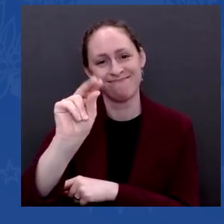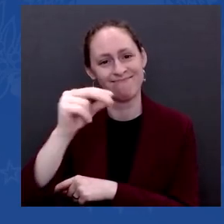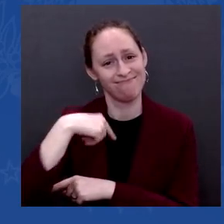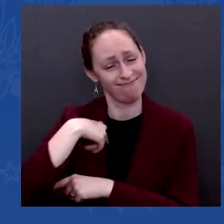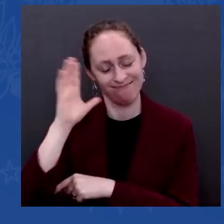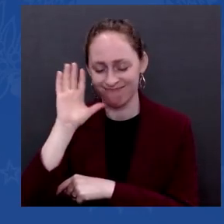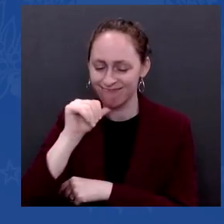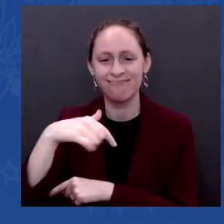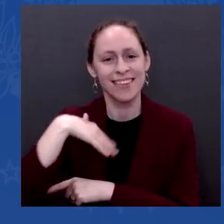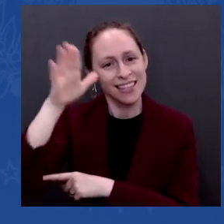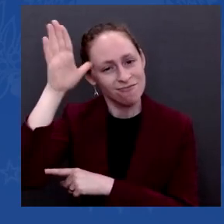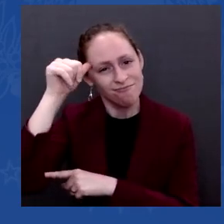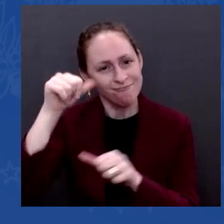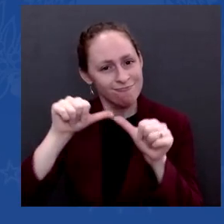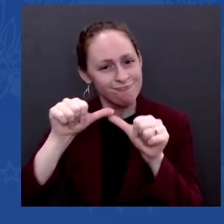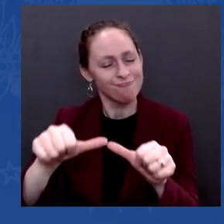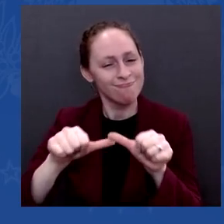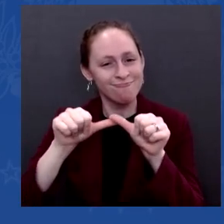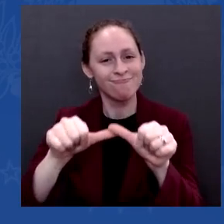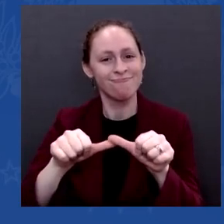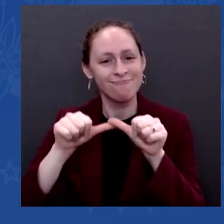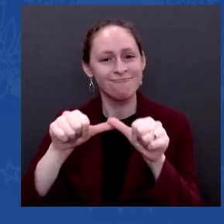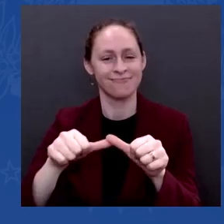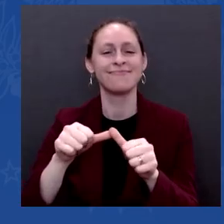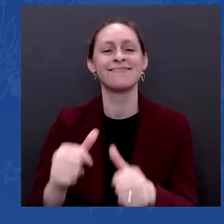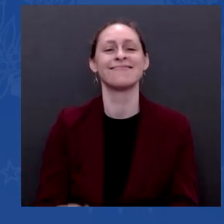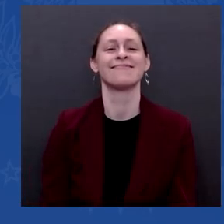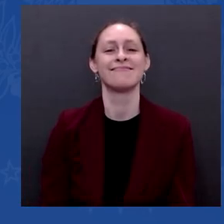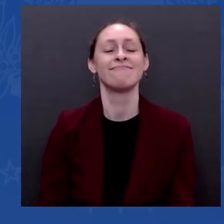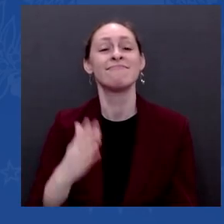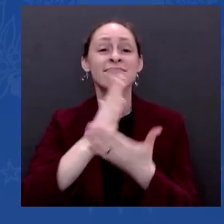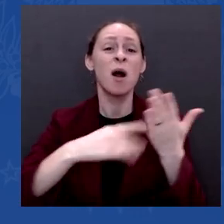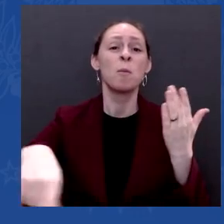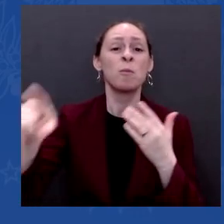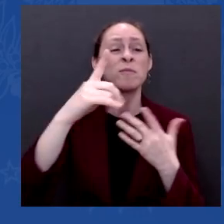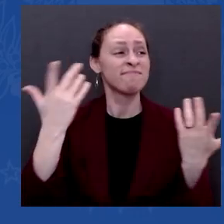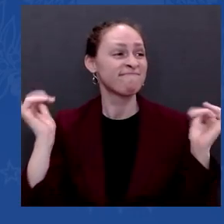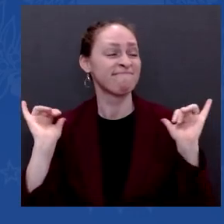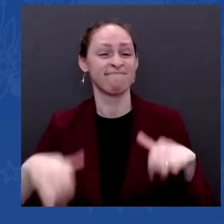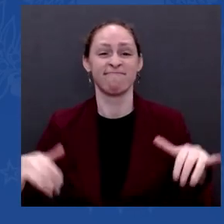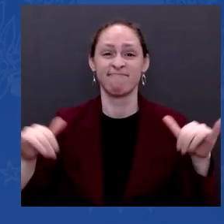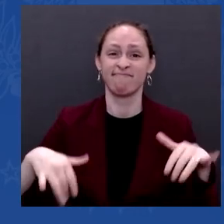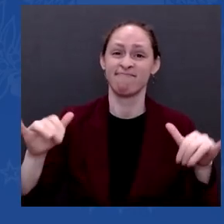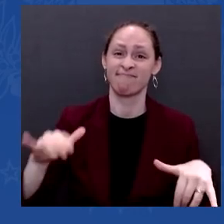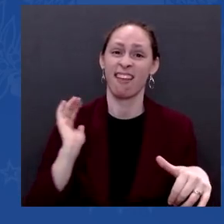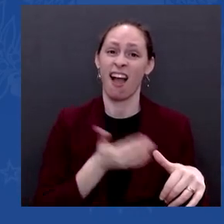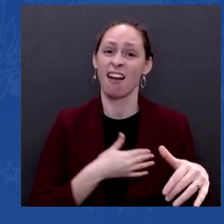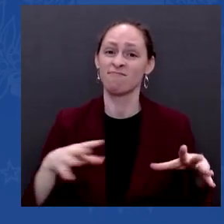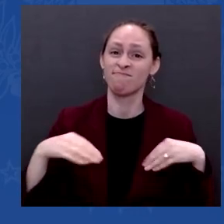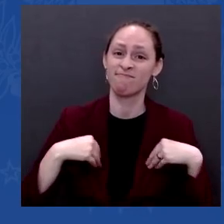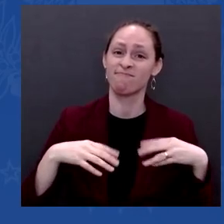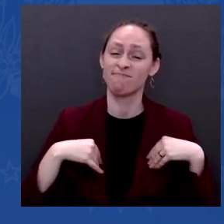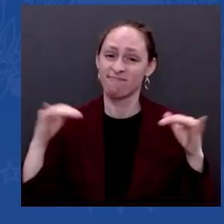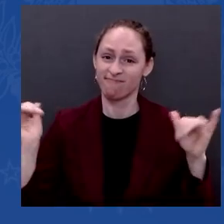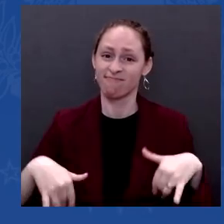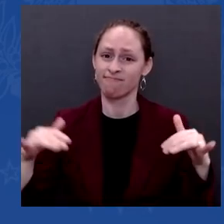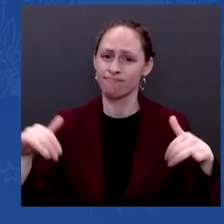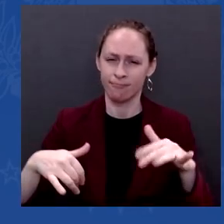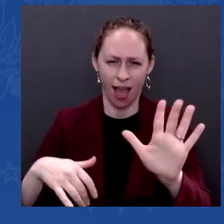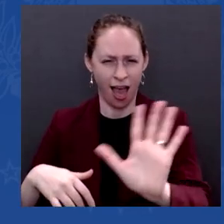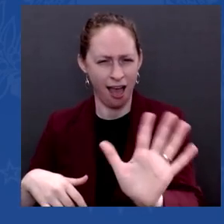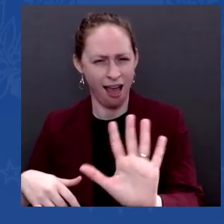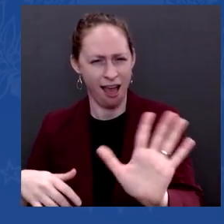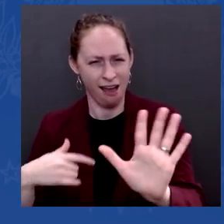call it a job not yet finished. It will get better. We're moving toward a time when COVID